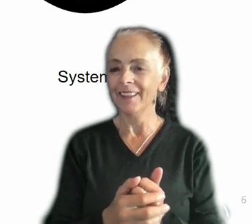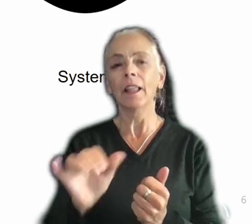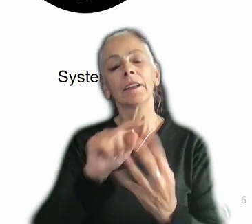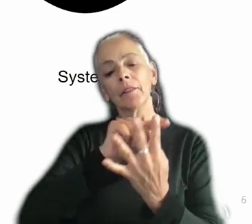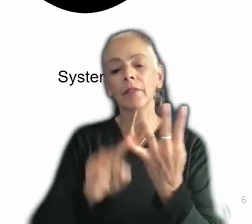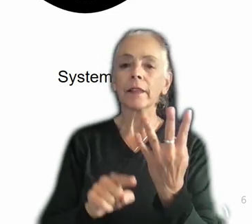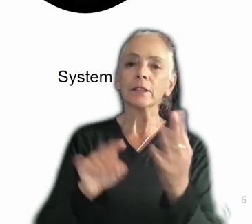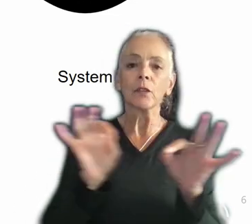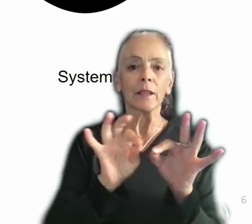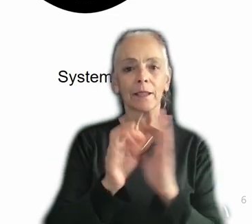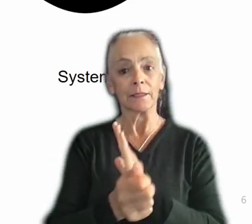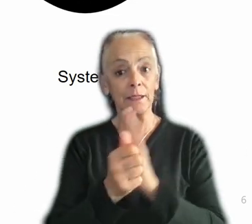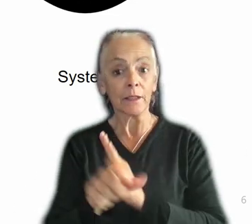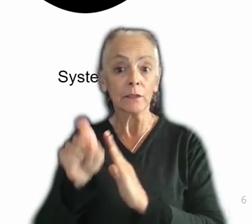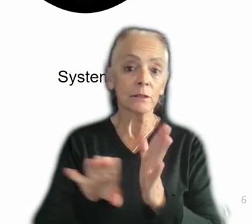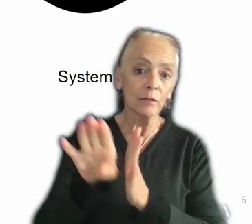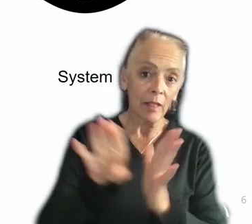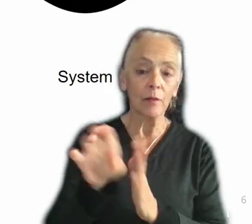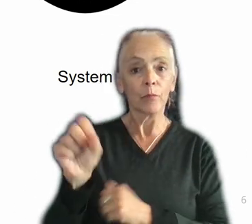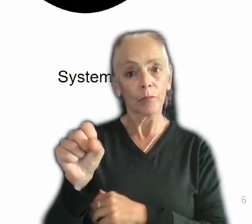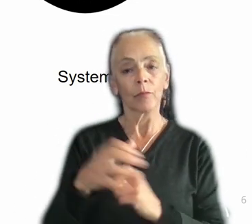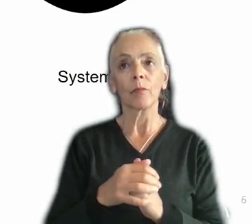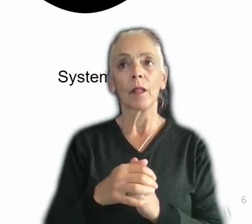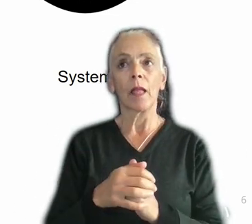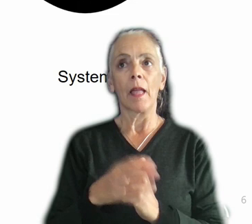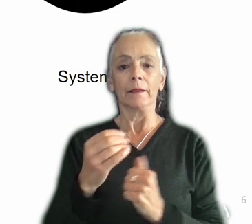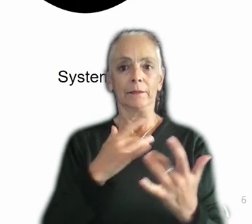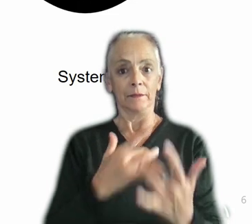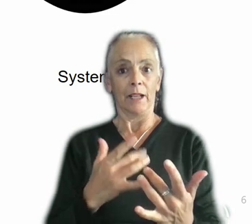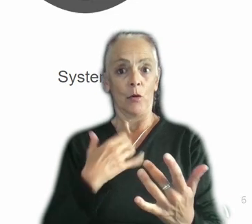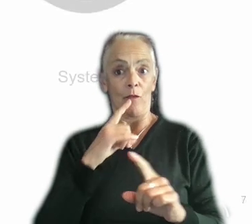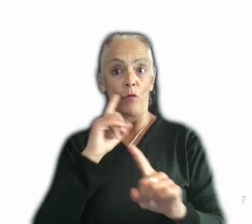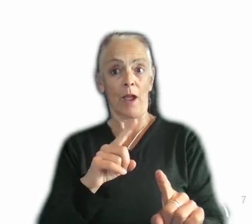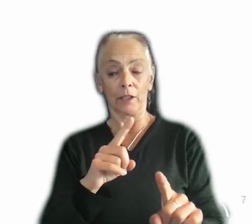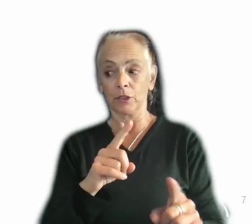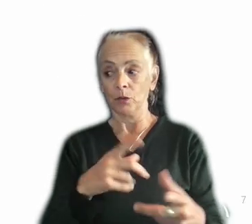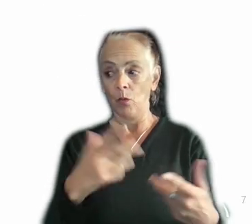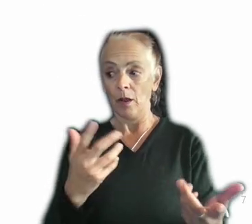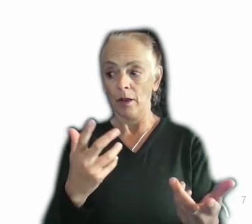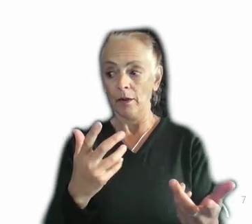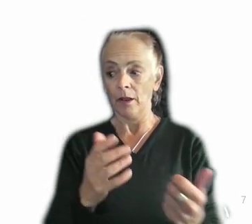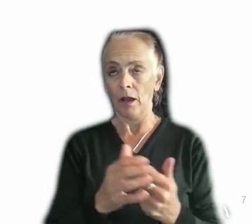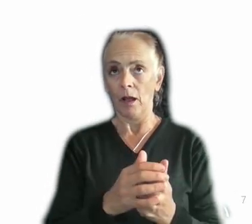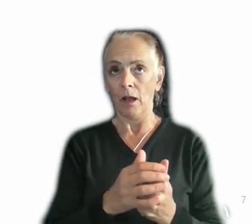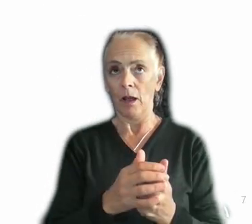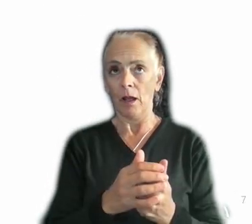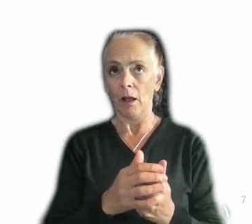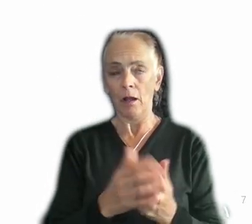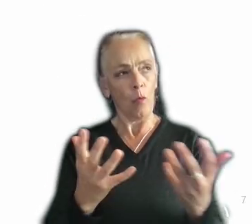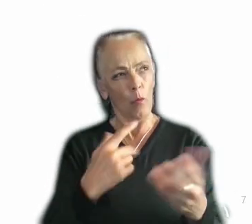the key skills that I think you need to develop. And normally your reaction is, um, but what about soft skills?